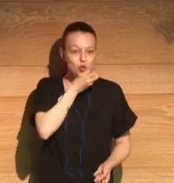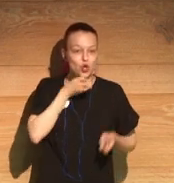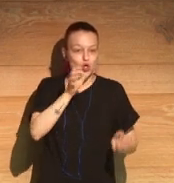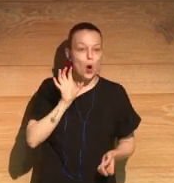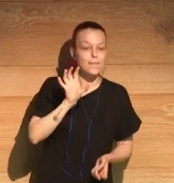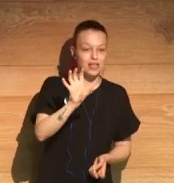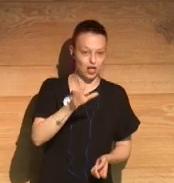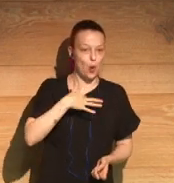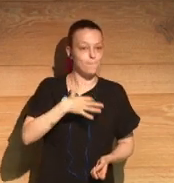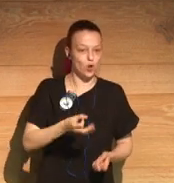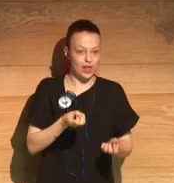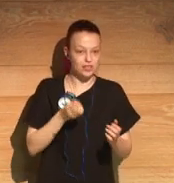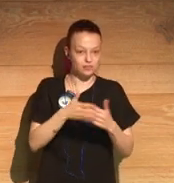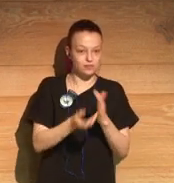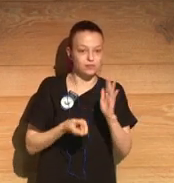hopefully soon.